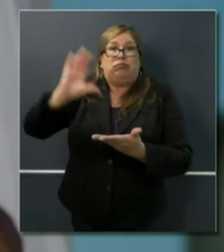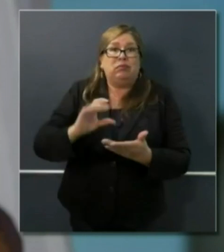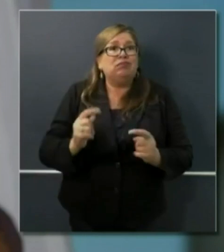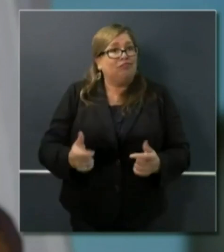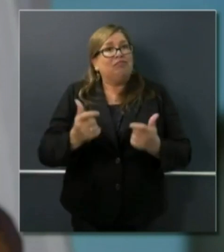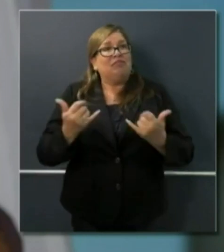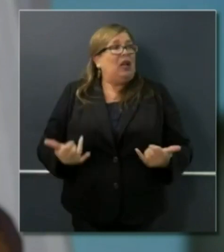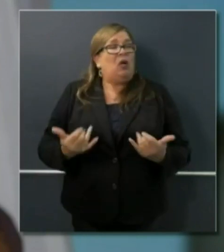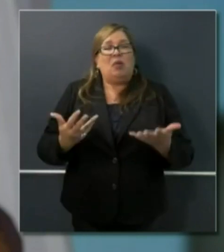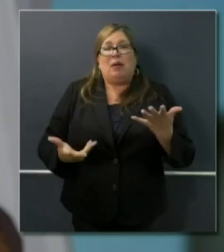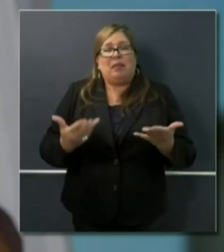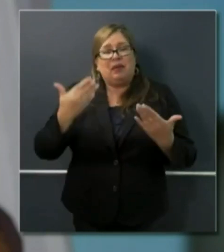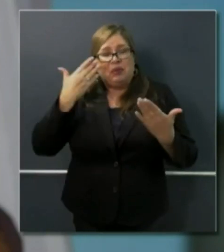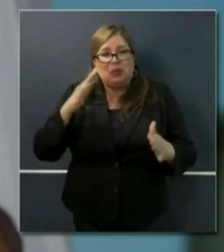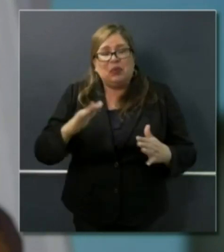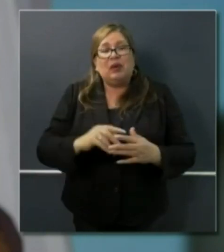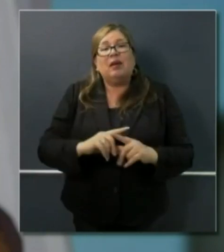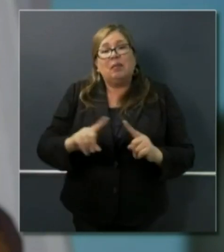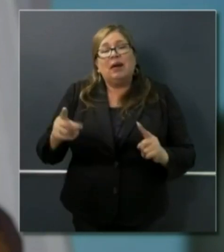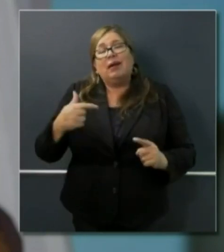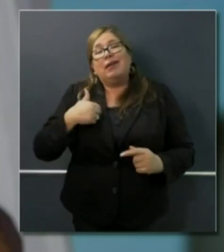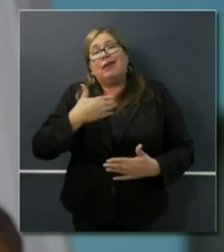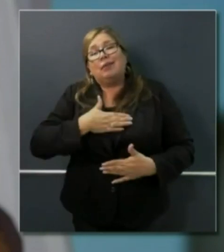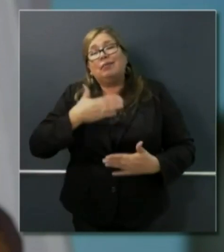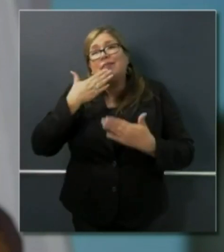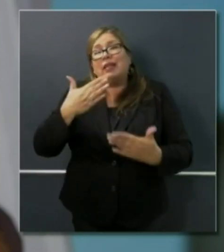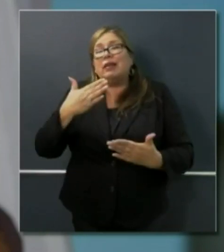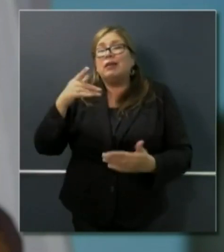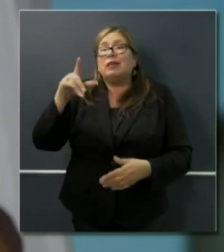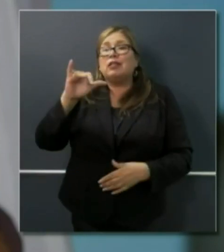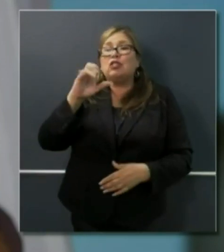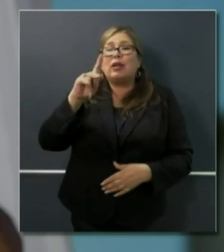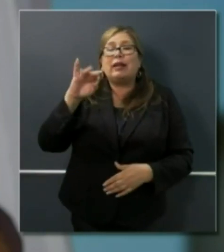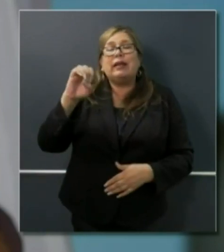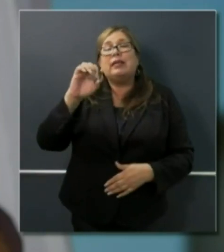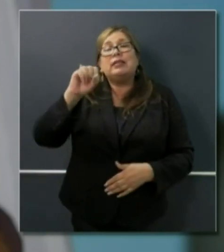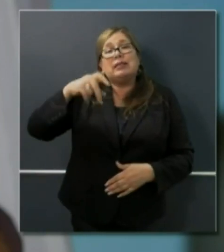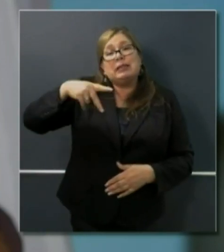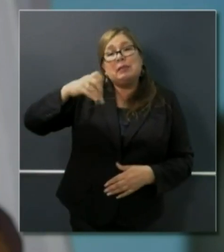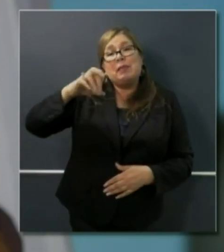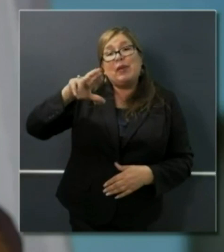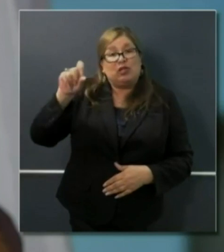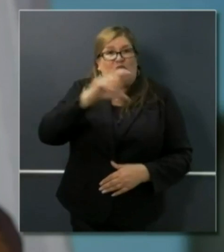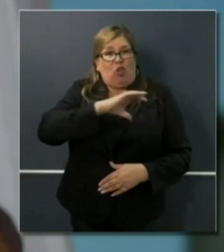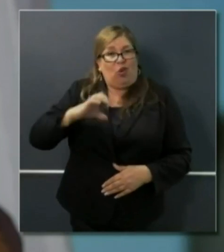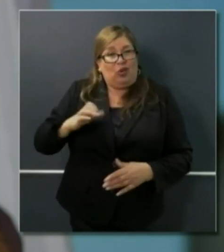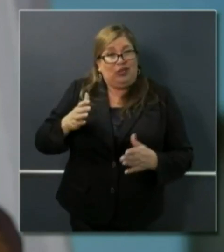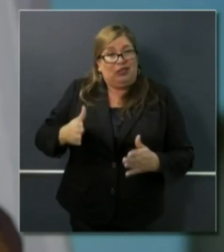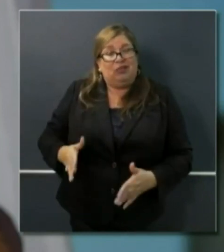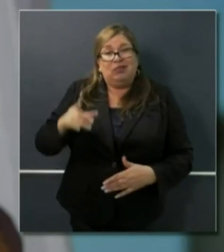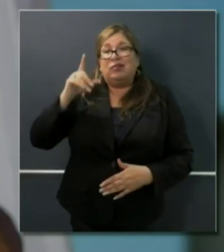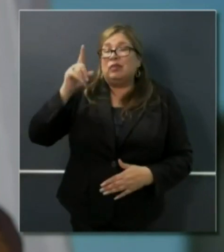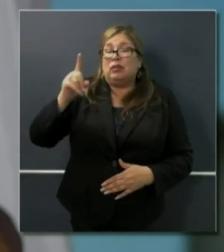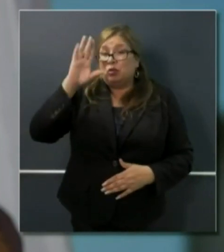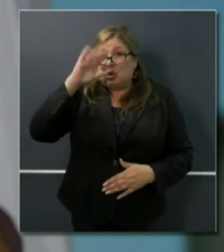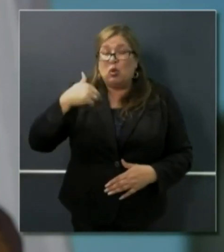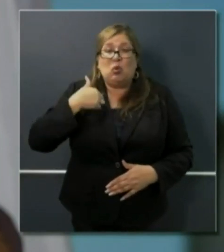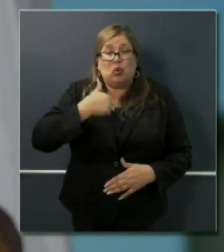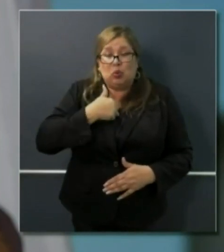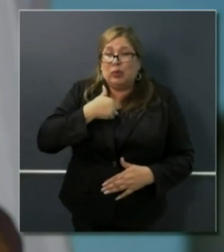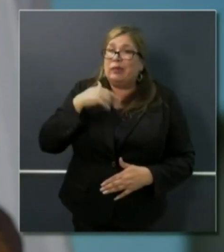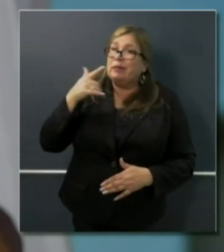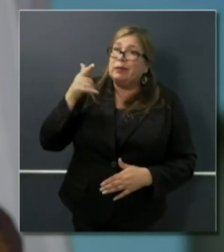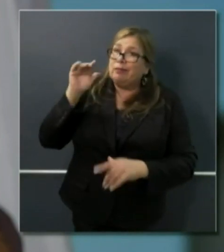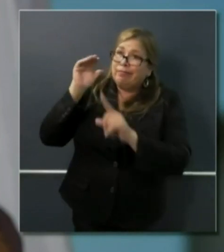But know this. I appreciate Congresswoman Jackie Spears' vigilance on this. No, we are very vigilant on this as well,